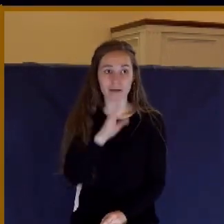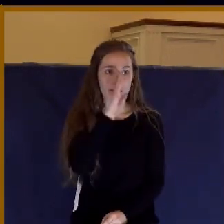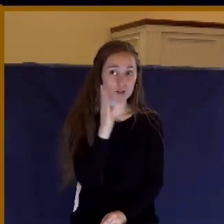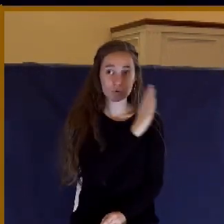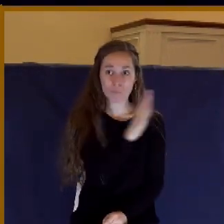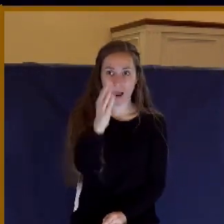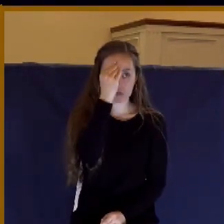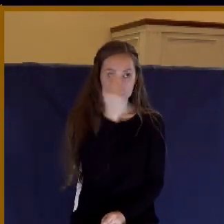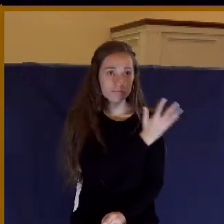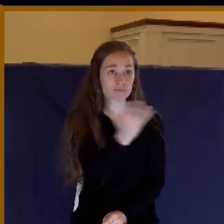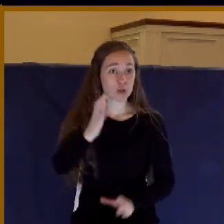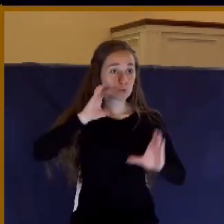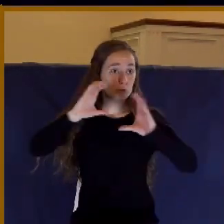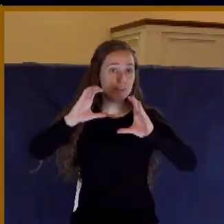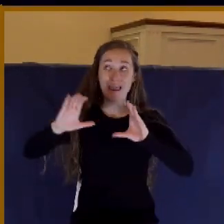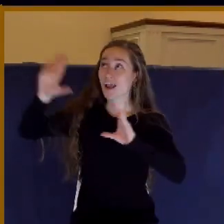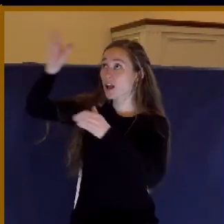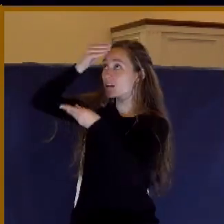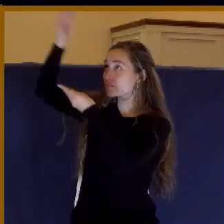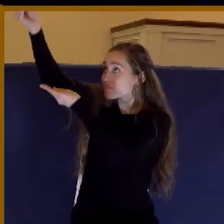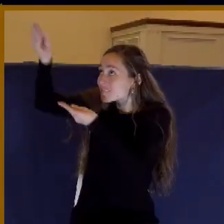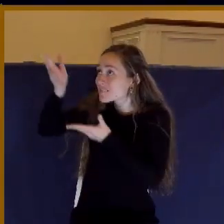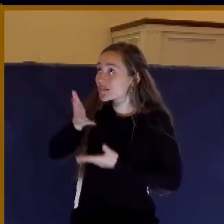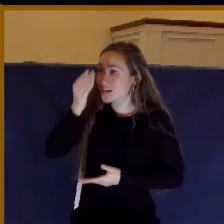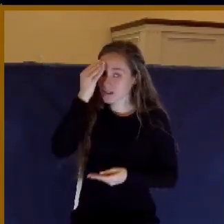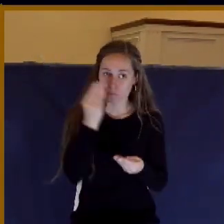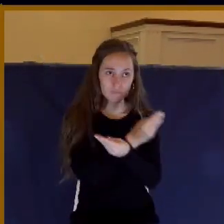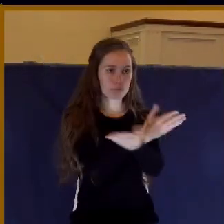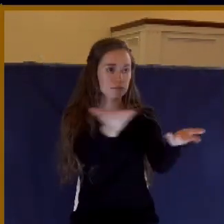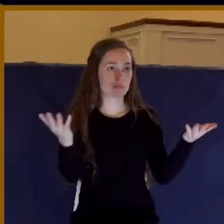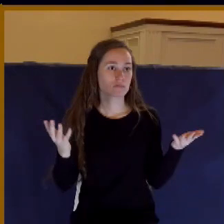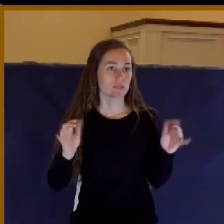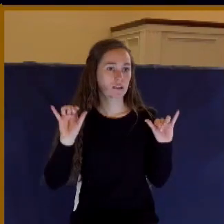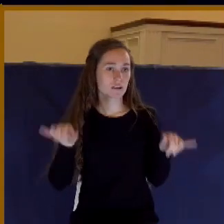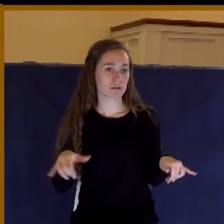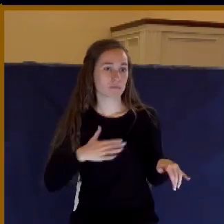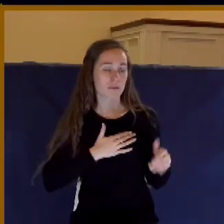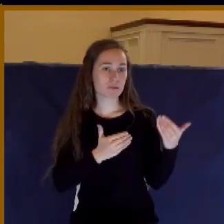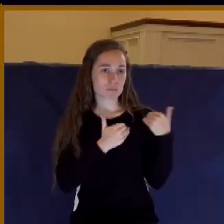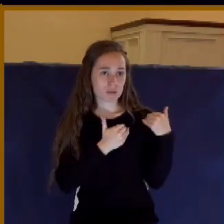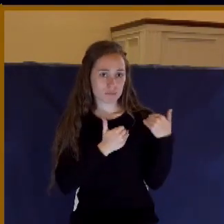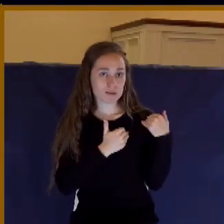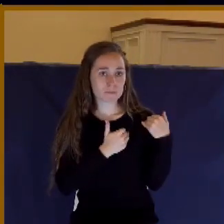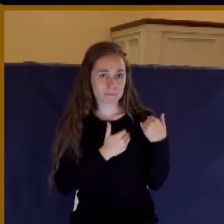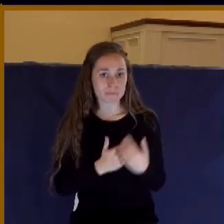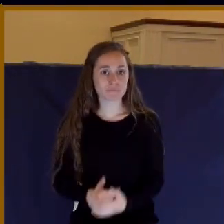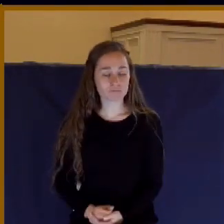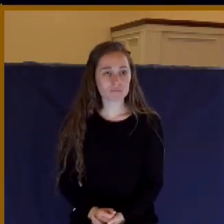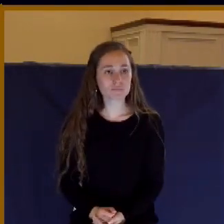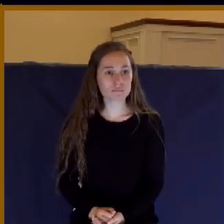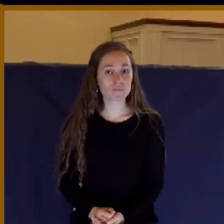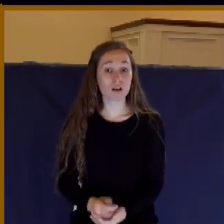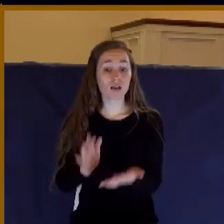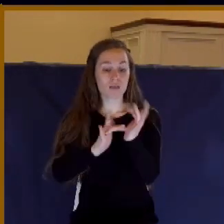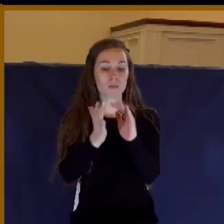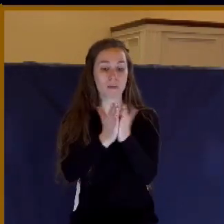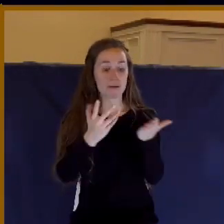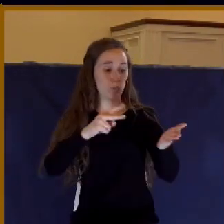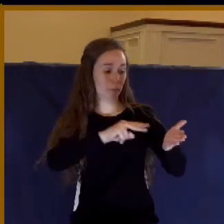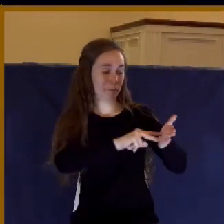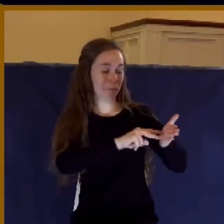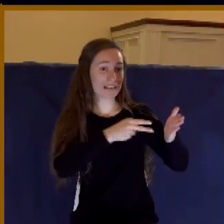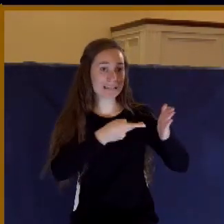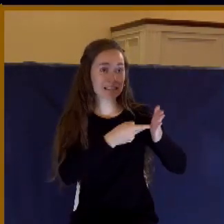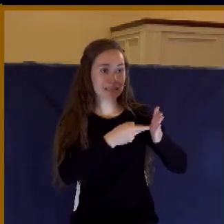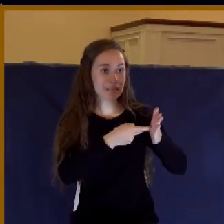to communicate what God says the way He wanted it to be said. To get it to correct the meaning of the Scripture. Because the meaning of the Scripture is